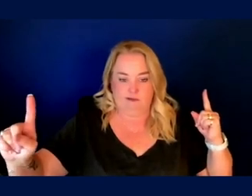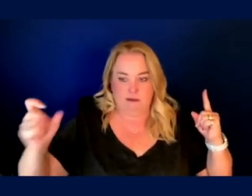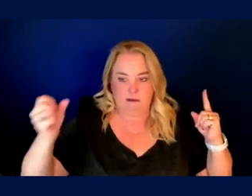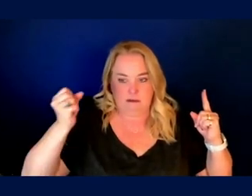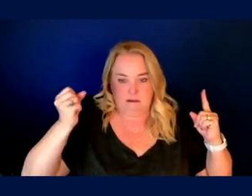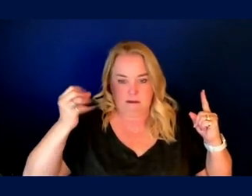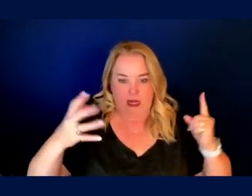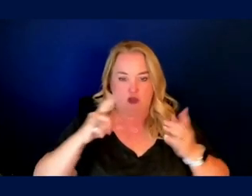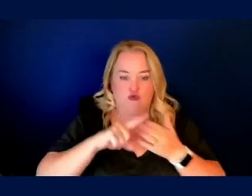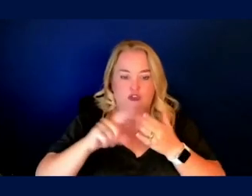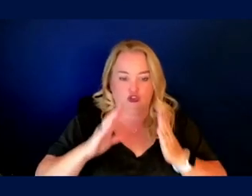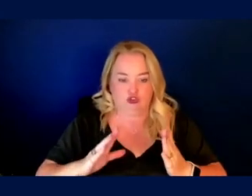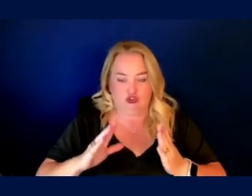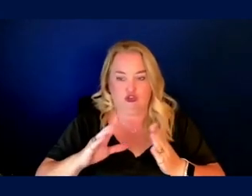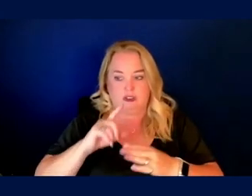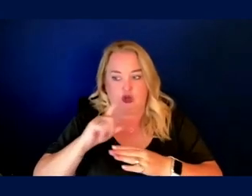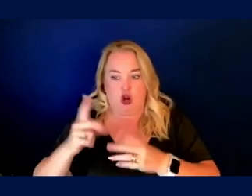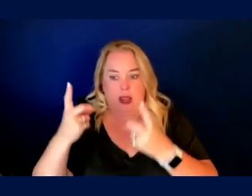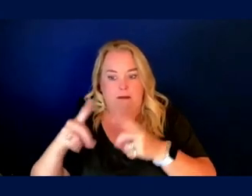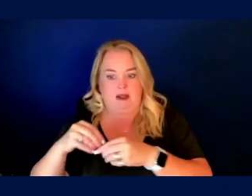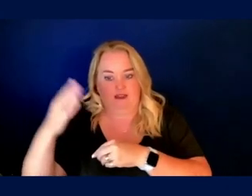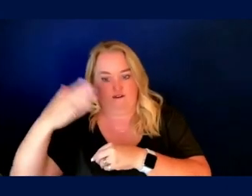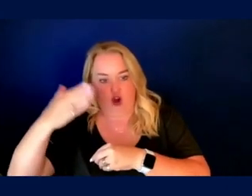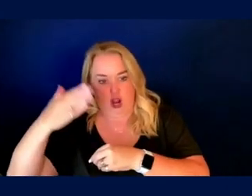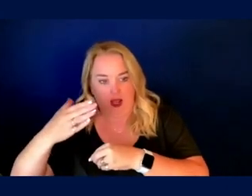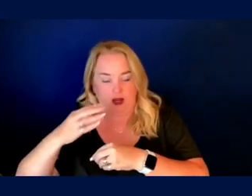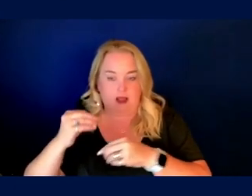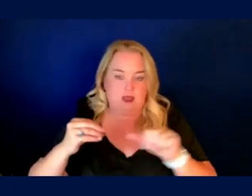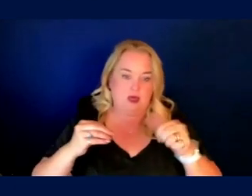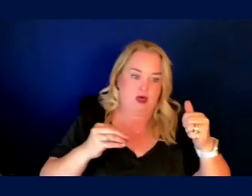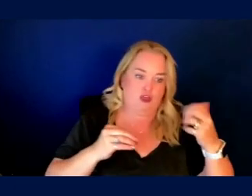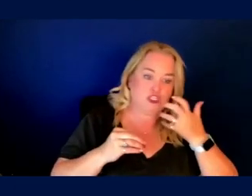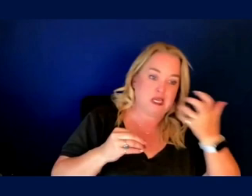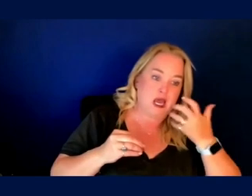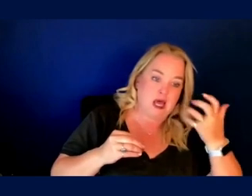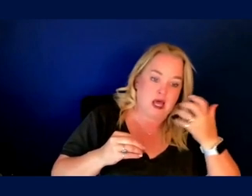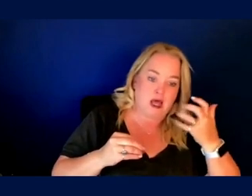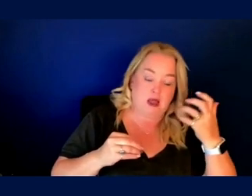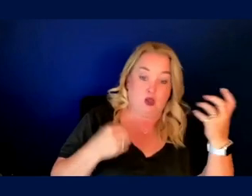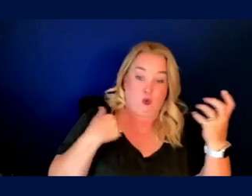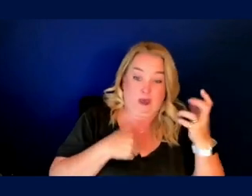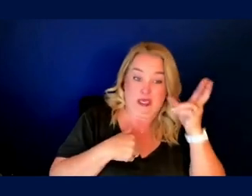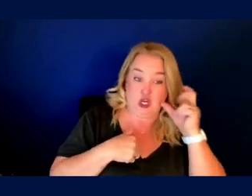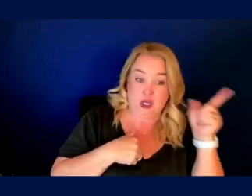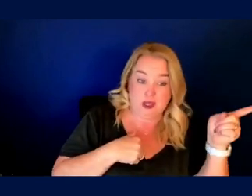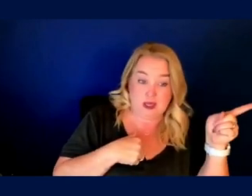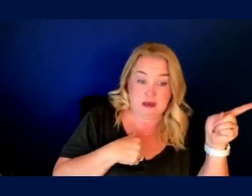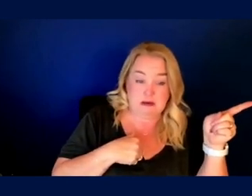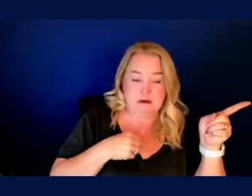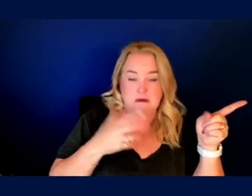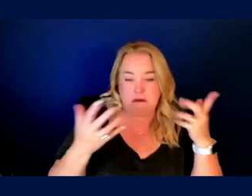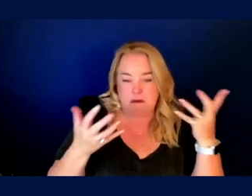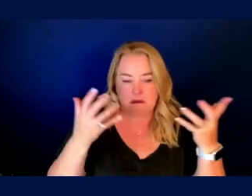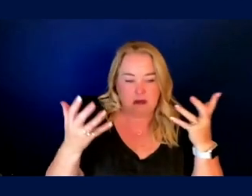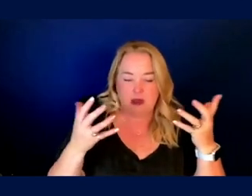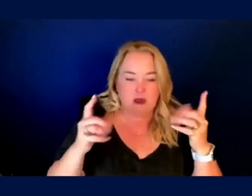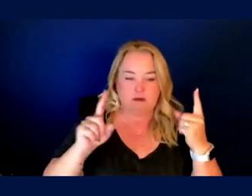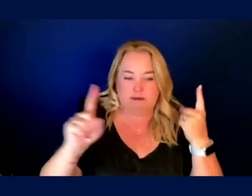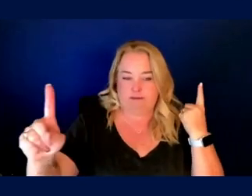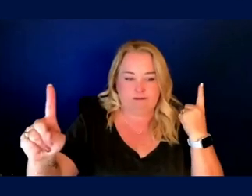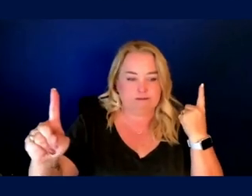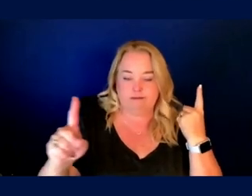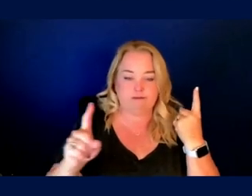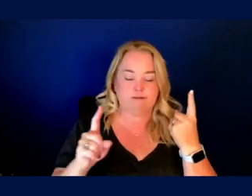research is happening at the front of the plane. So are we hearing that person with the bullhorn? Rarely, rarely.